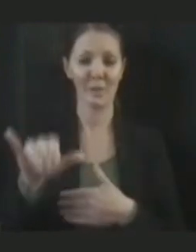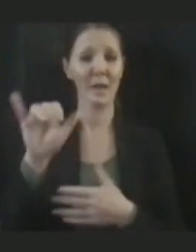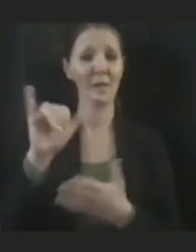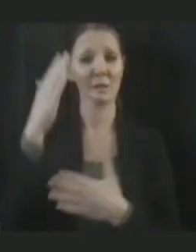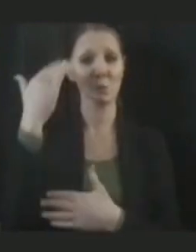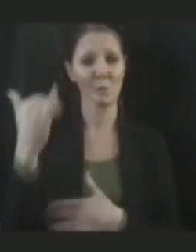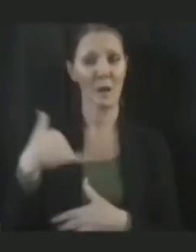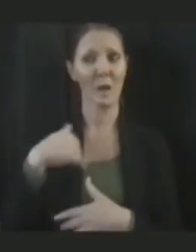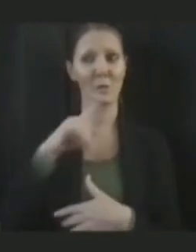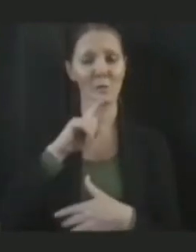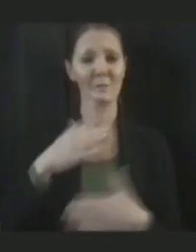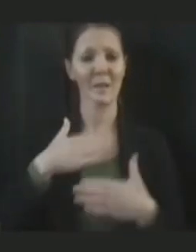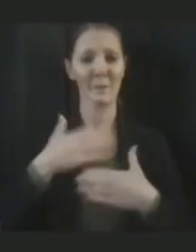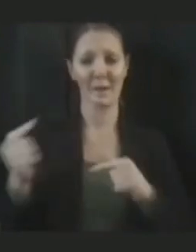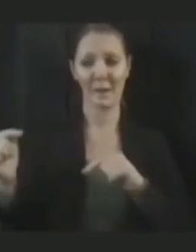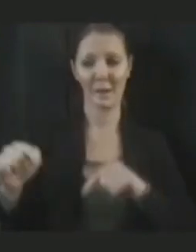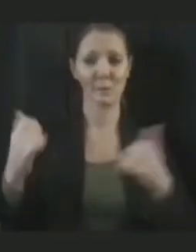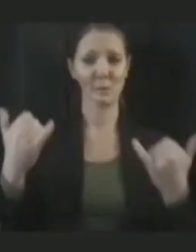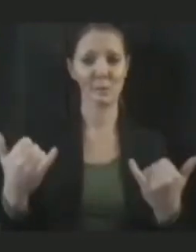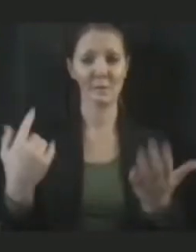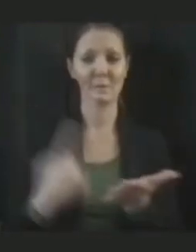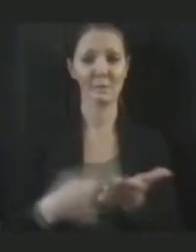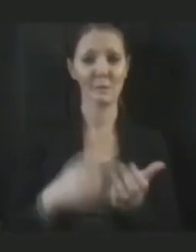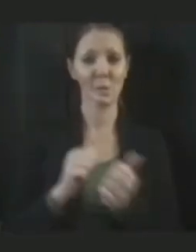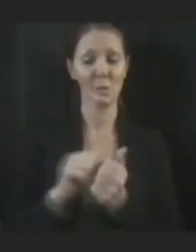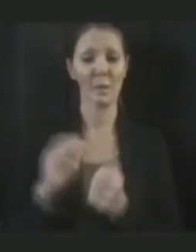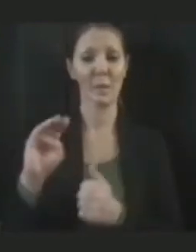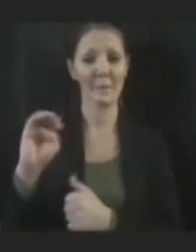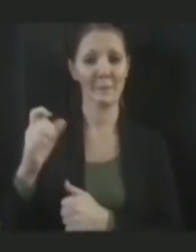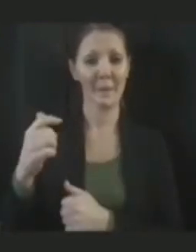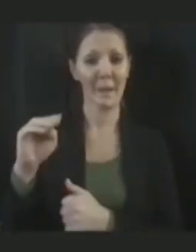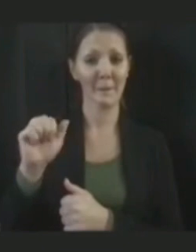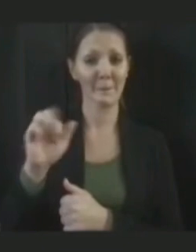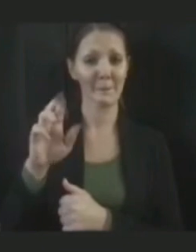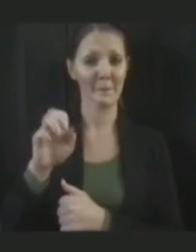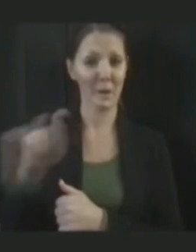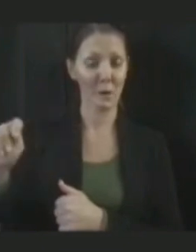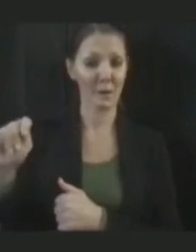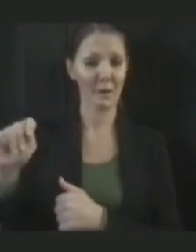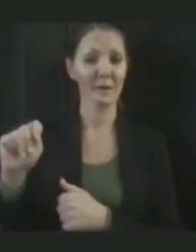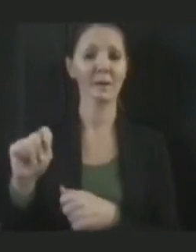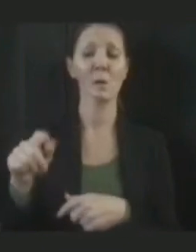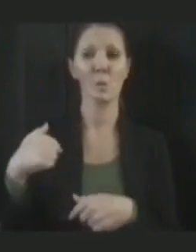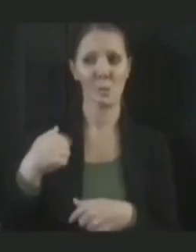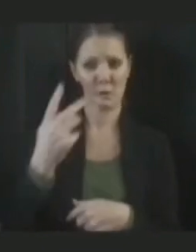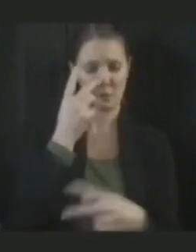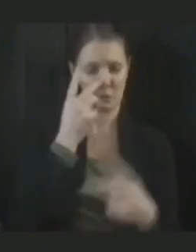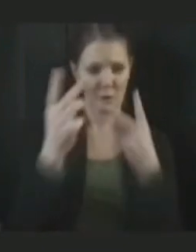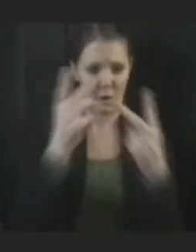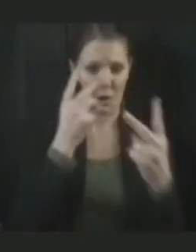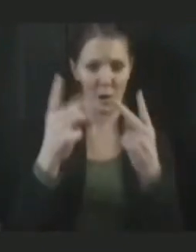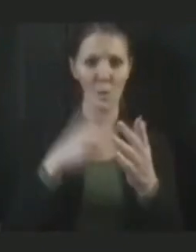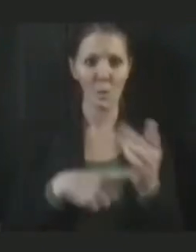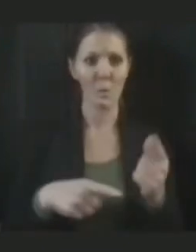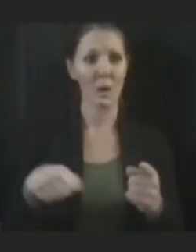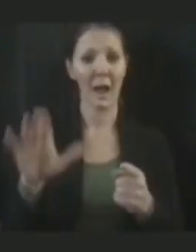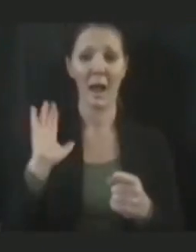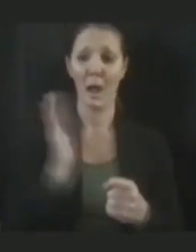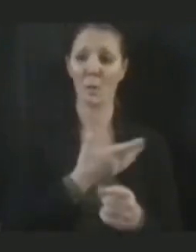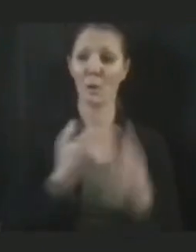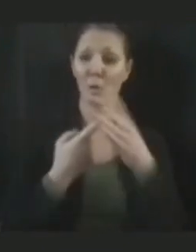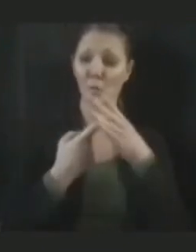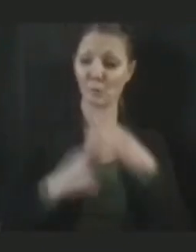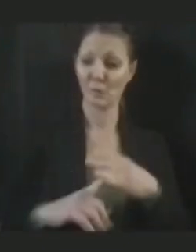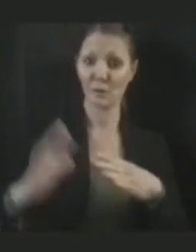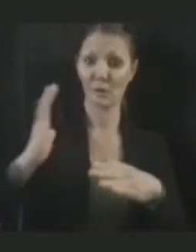Association of Healthcare Facilities. We saw firsthand what the initial original vaccine clinics did for our members and for their